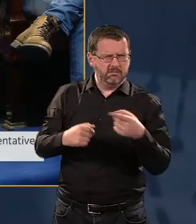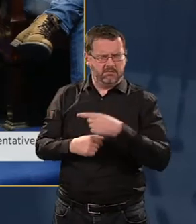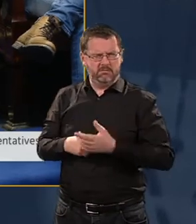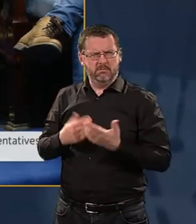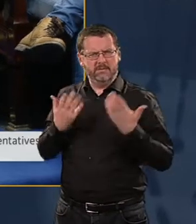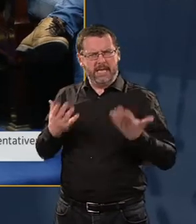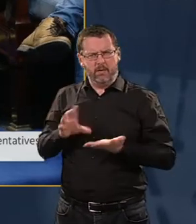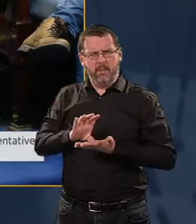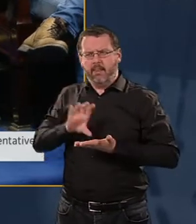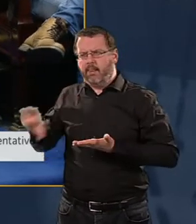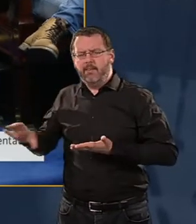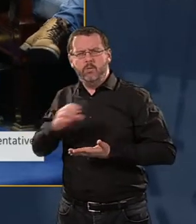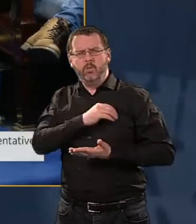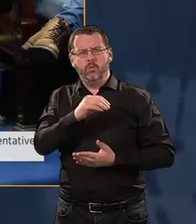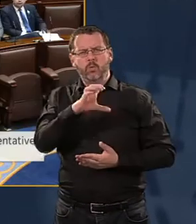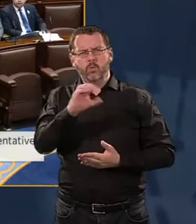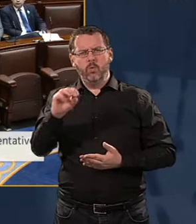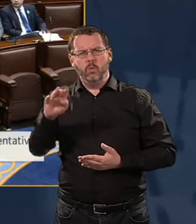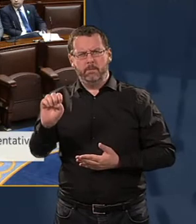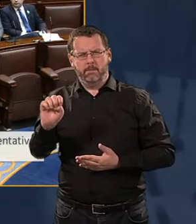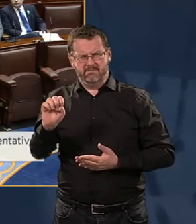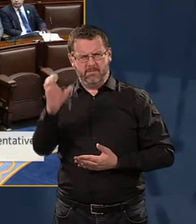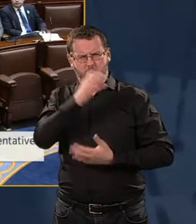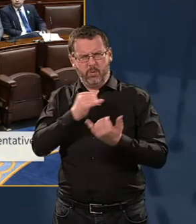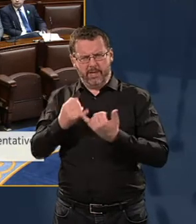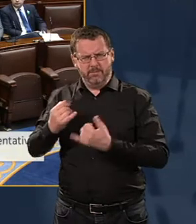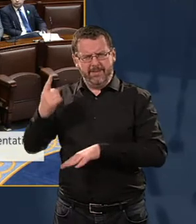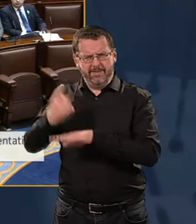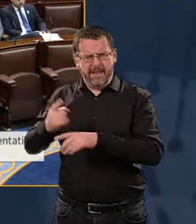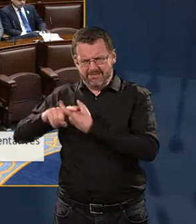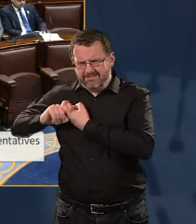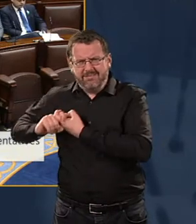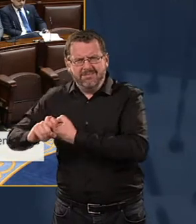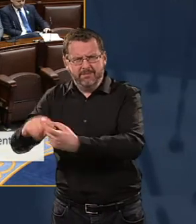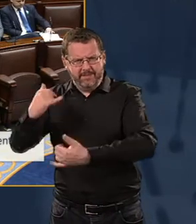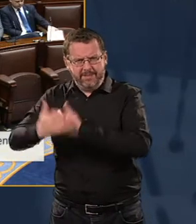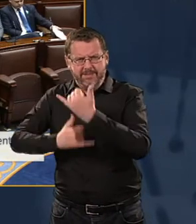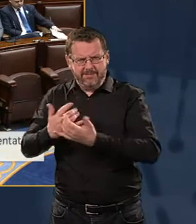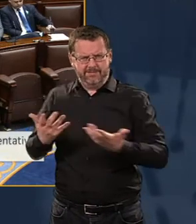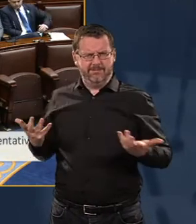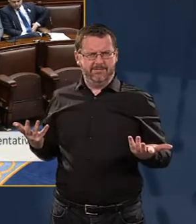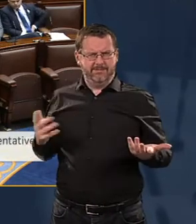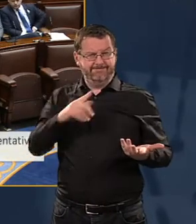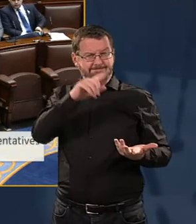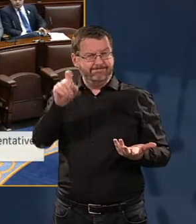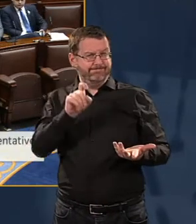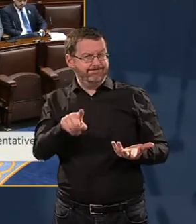remain at the Coombe site for years to come? So, my questions,